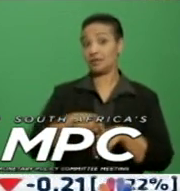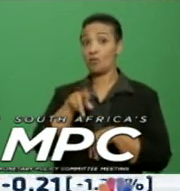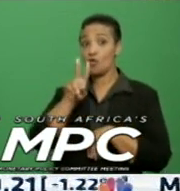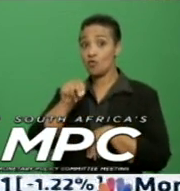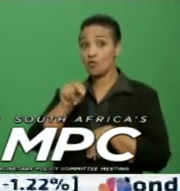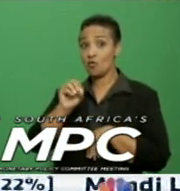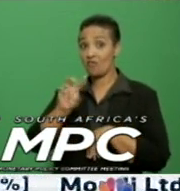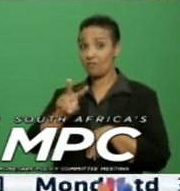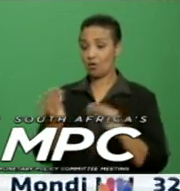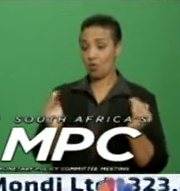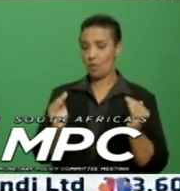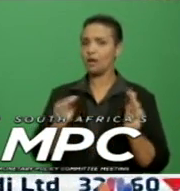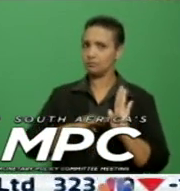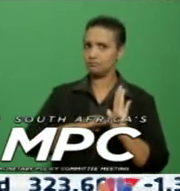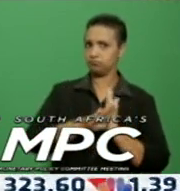MPC.